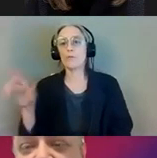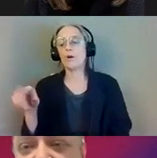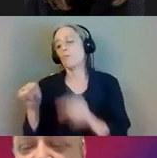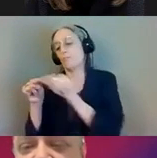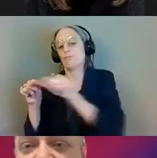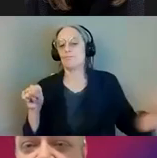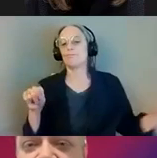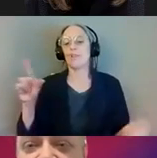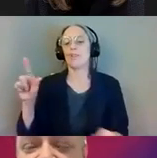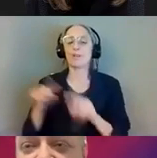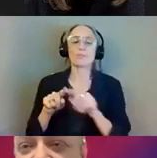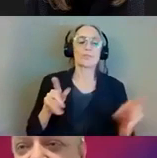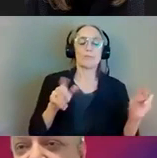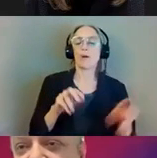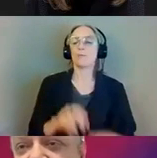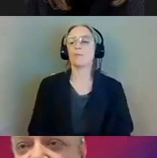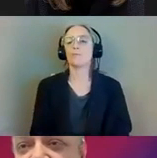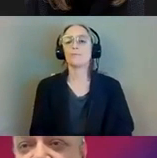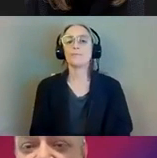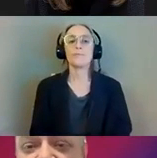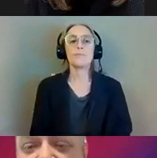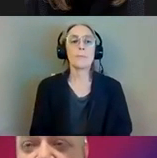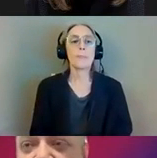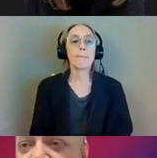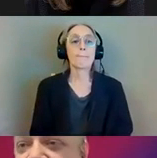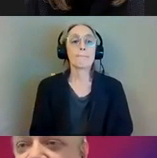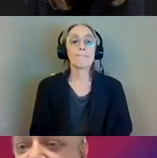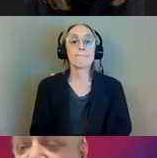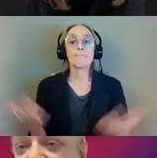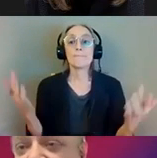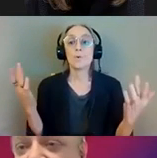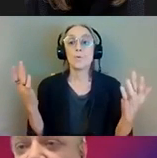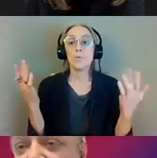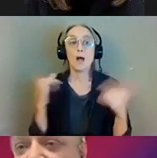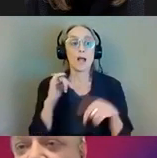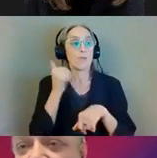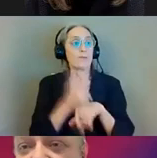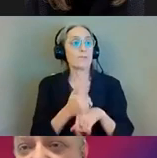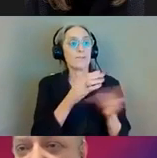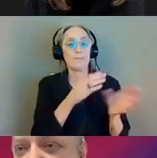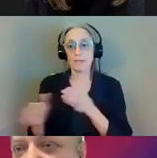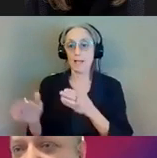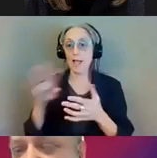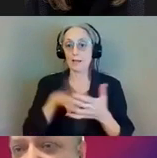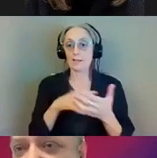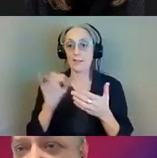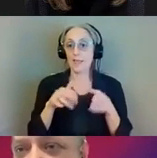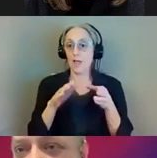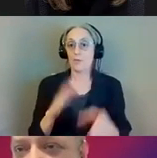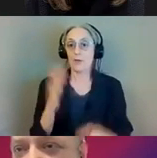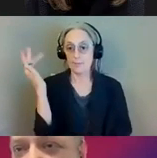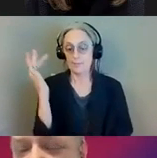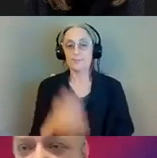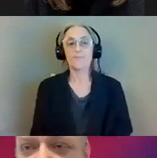I'm going to get in a little bit of the construction approach of why we're staging it the way we are. Here's a